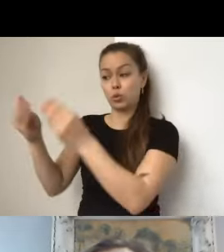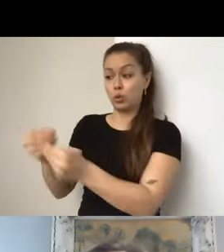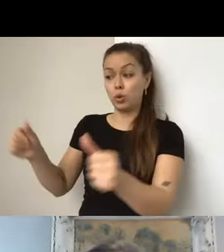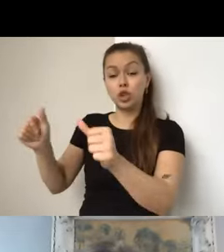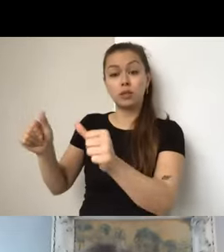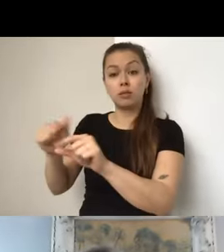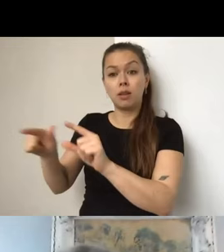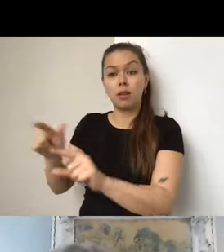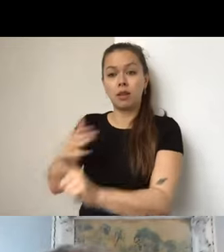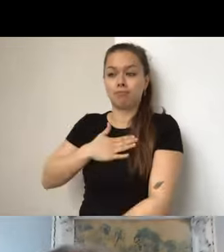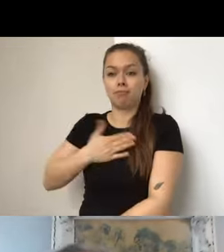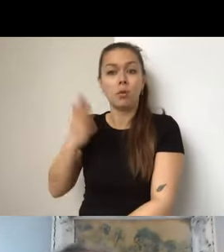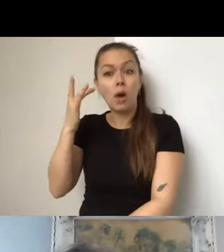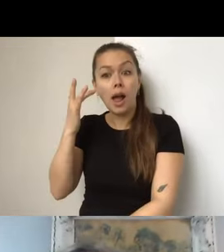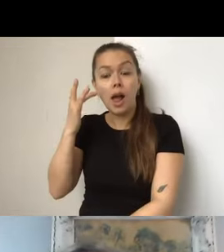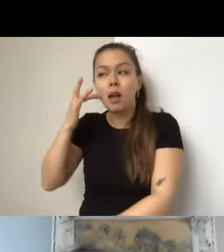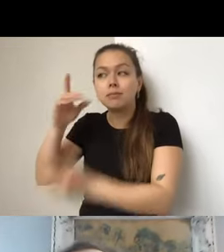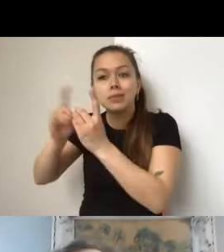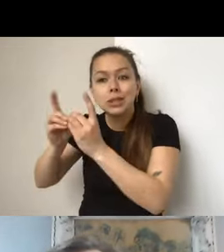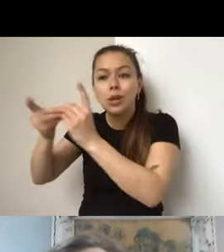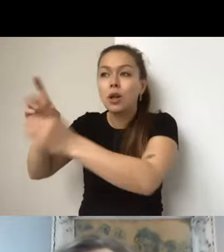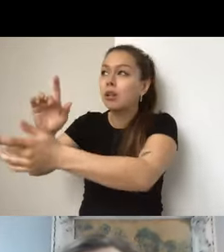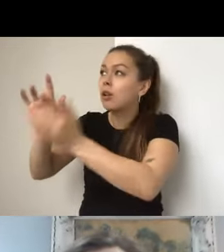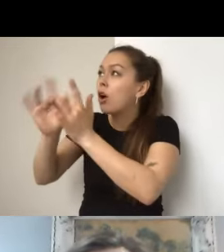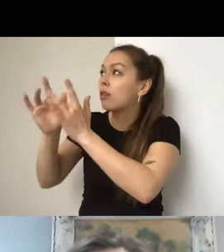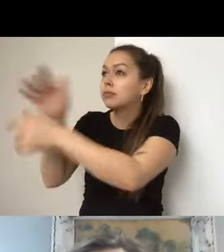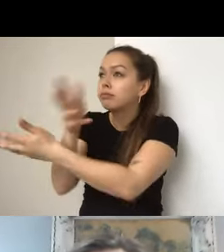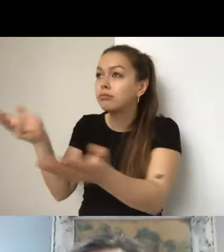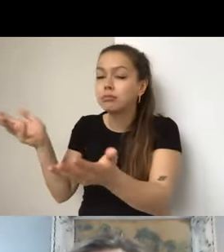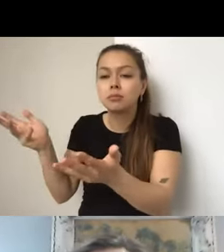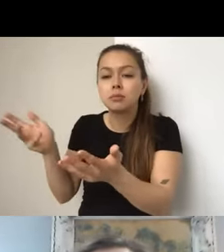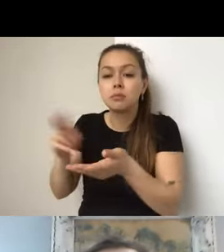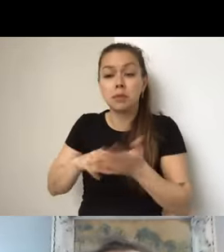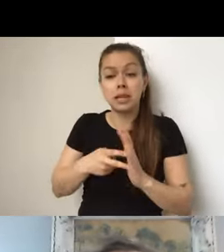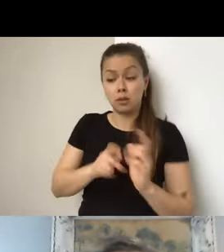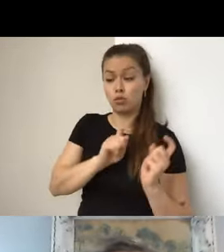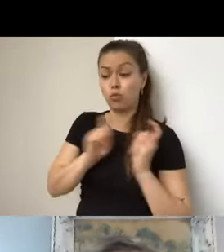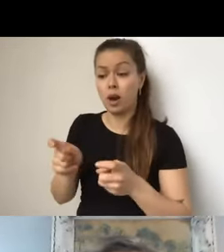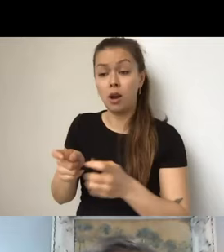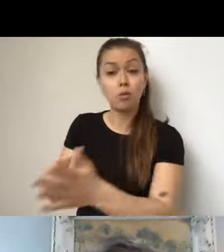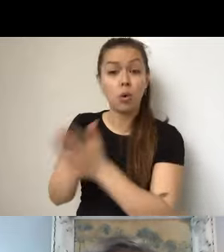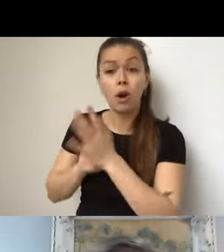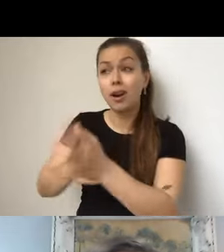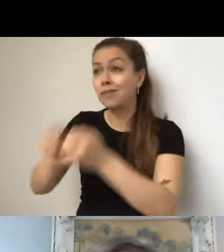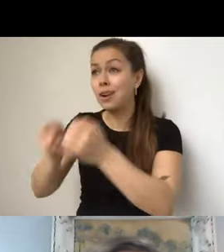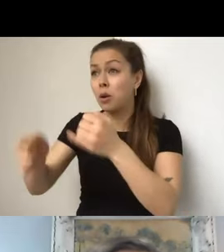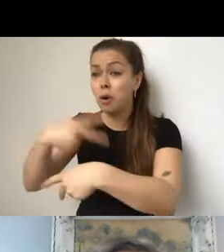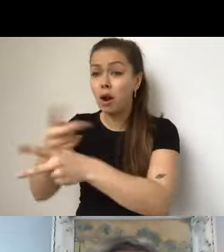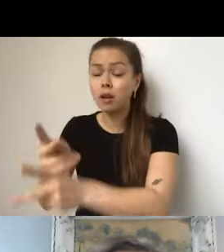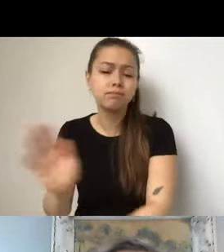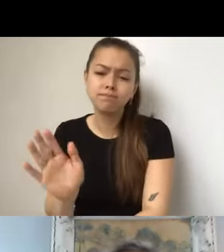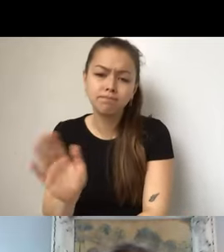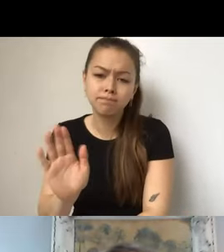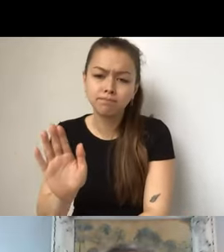you to have a final product at the end. You will receive $15,000 in